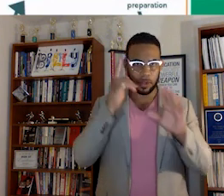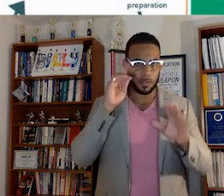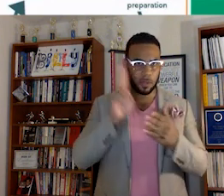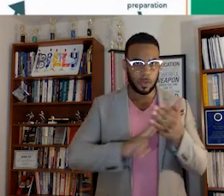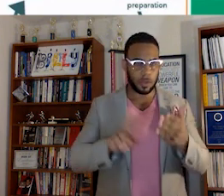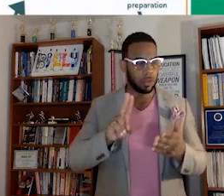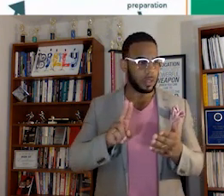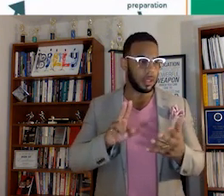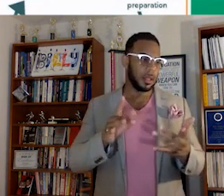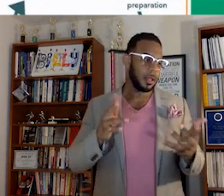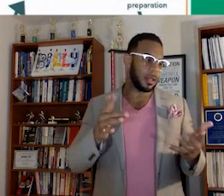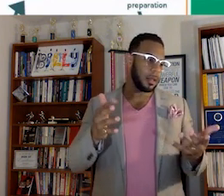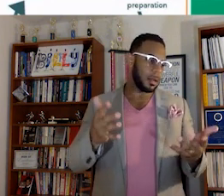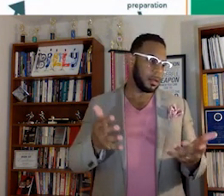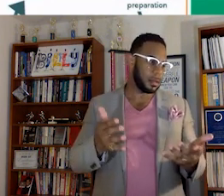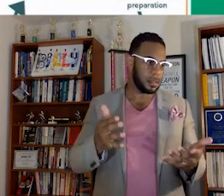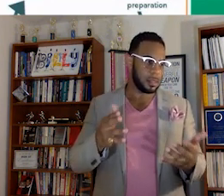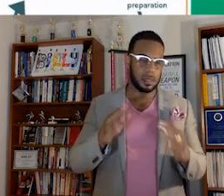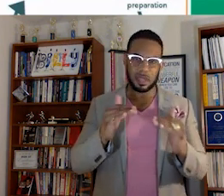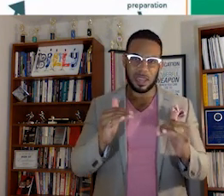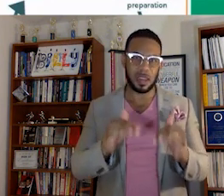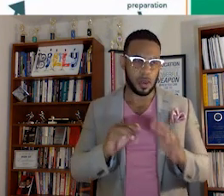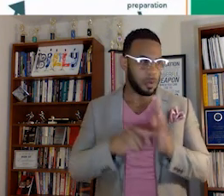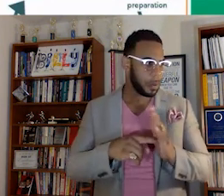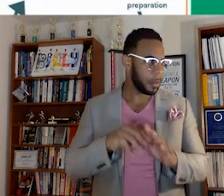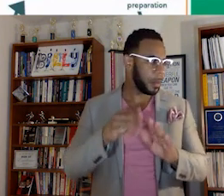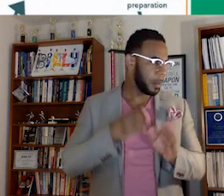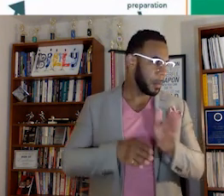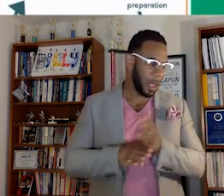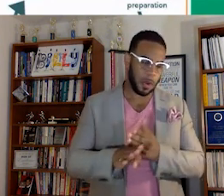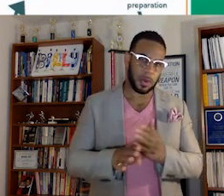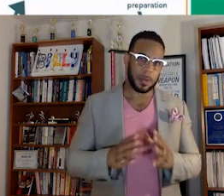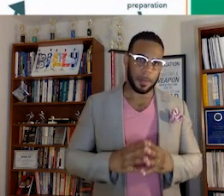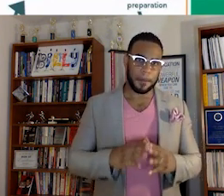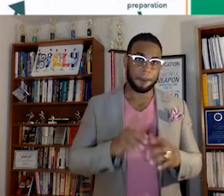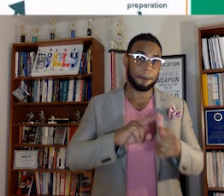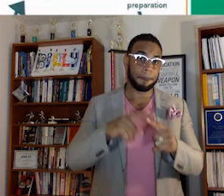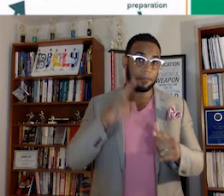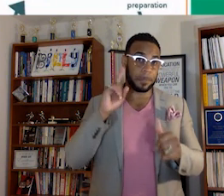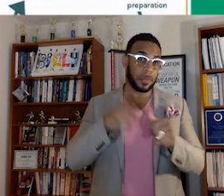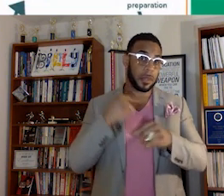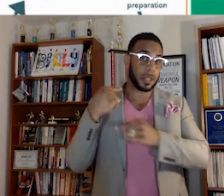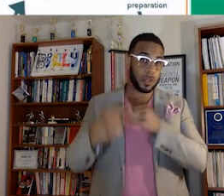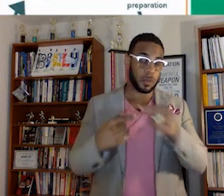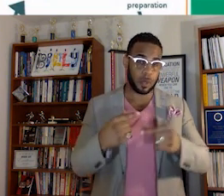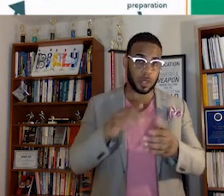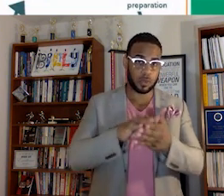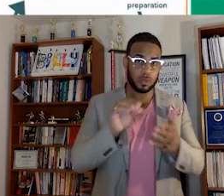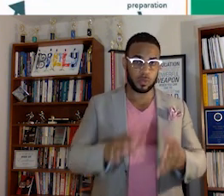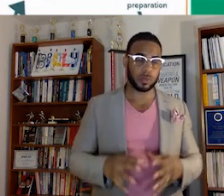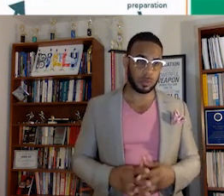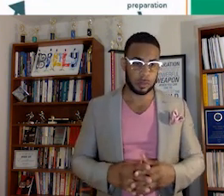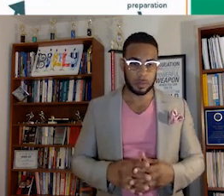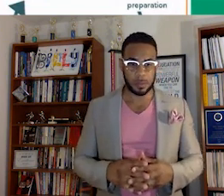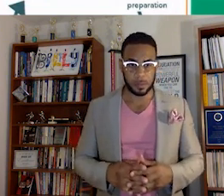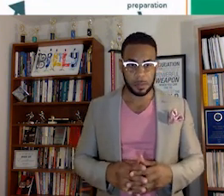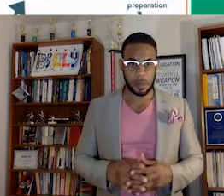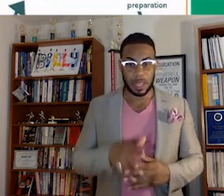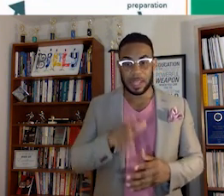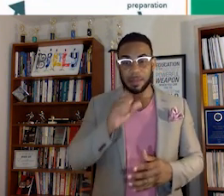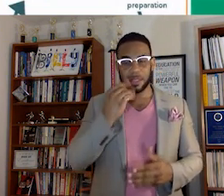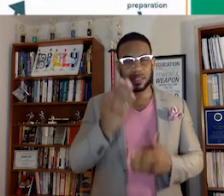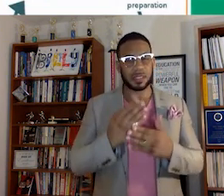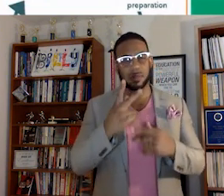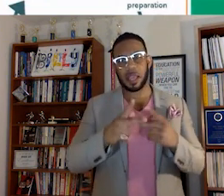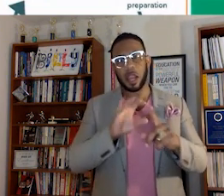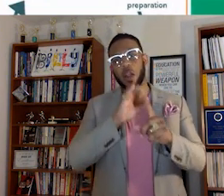underrepresented minorities or first generation students. There needs to be